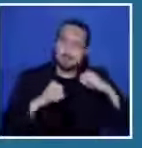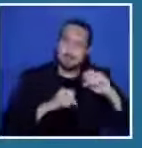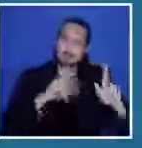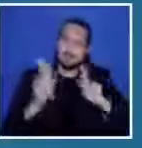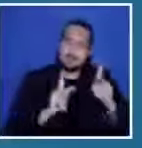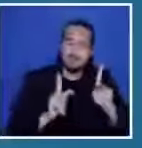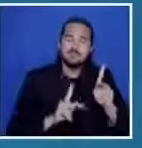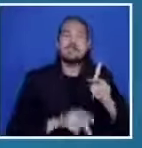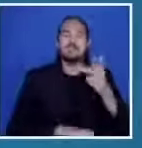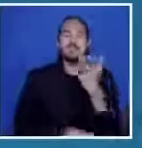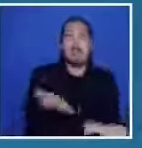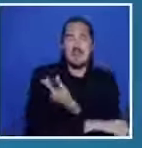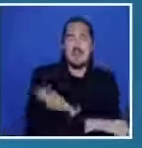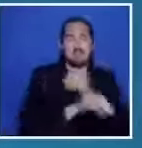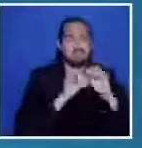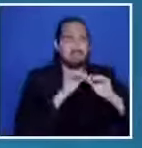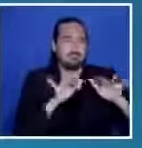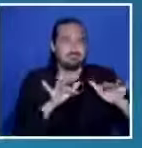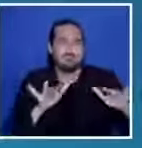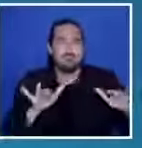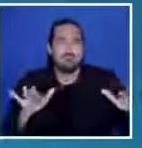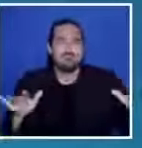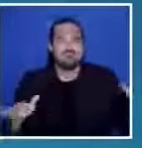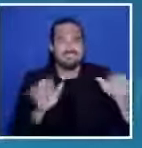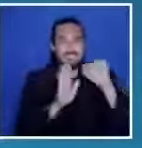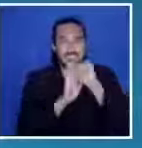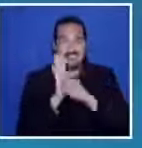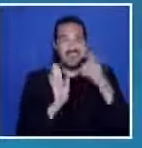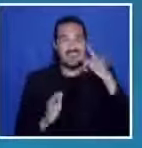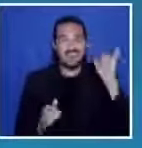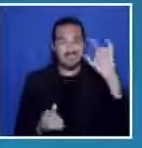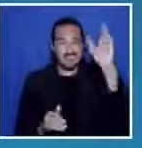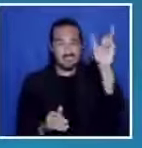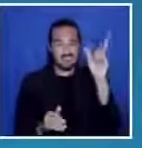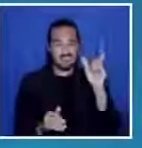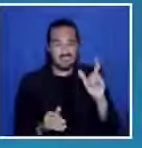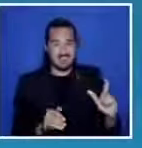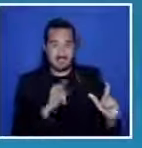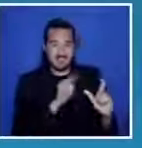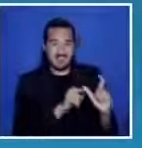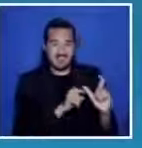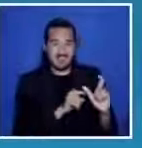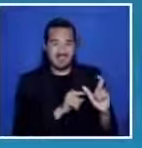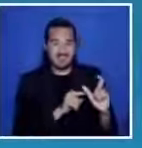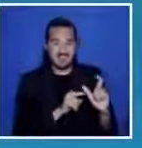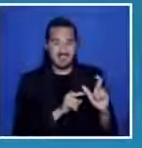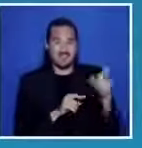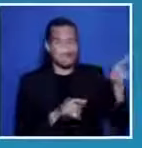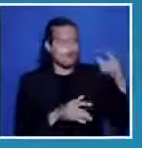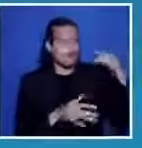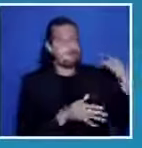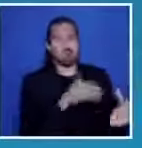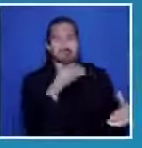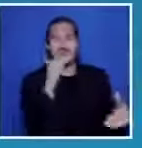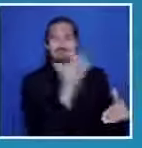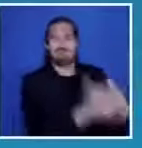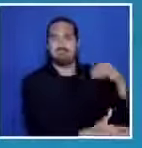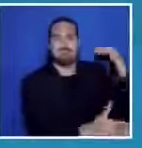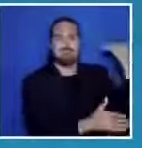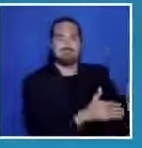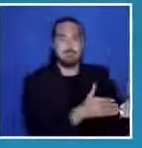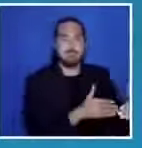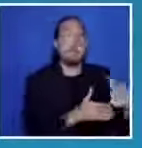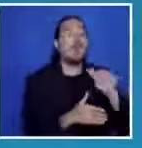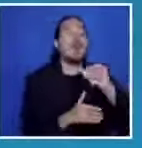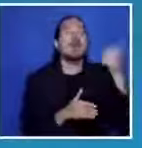Meanwhile We see something else In parts of america right now There are certain republican